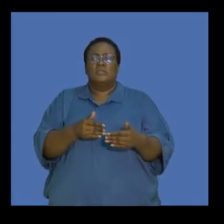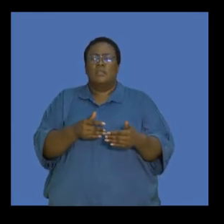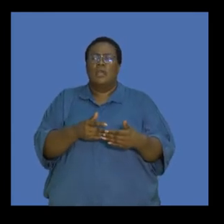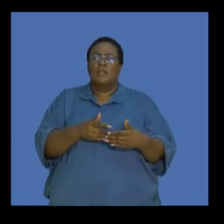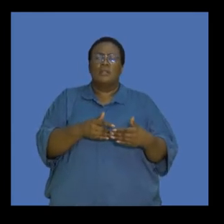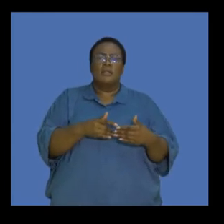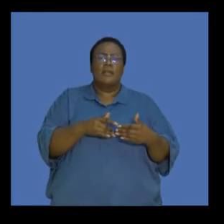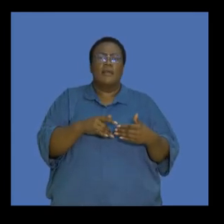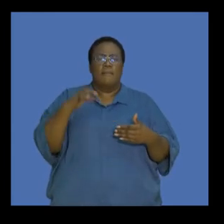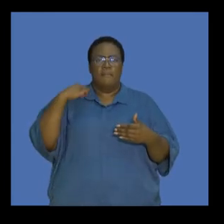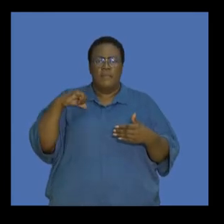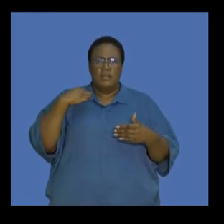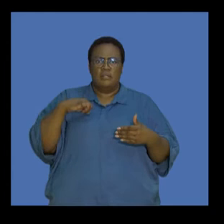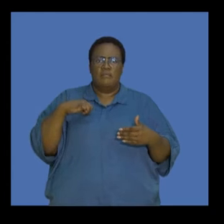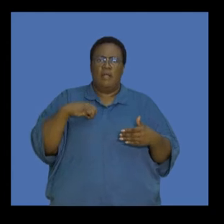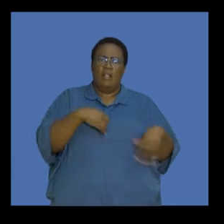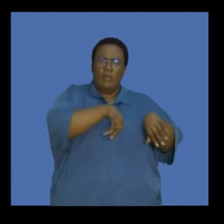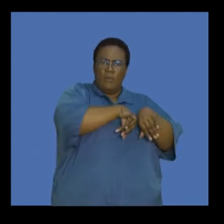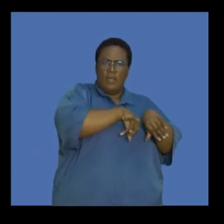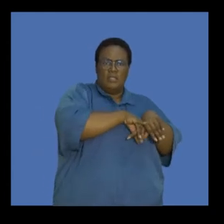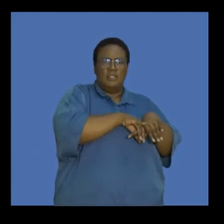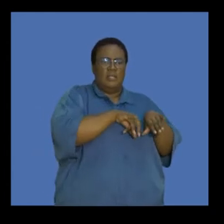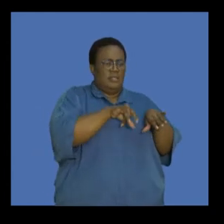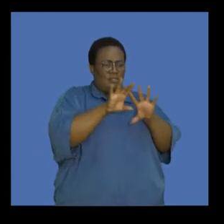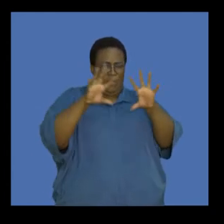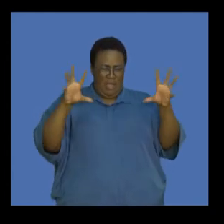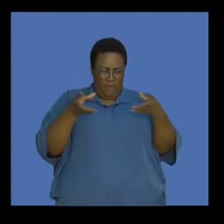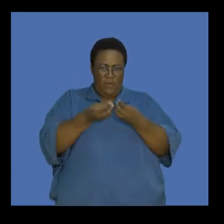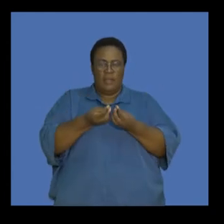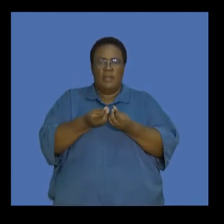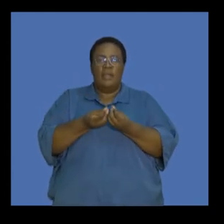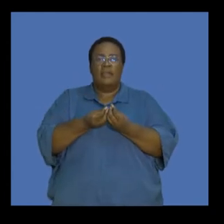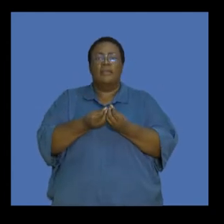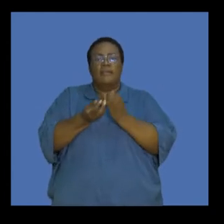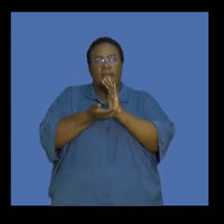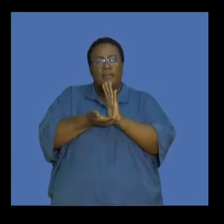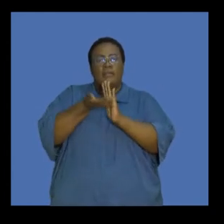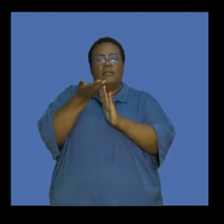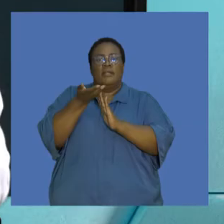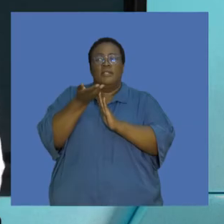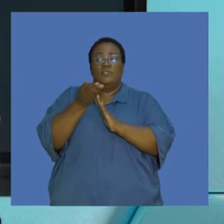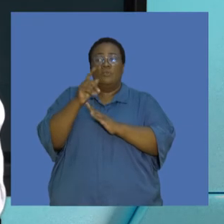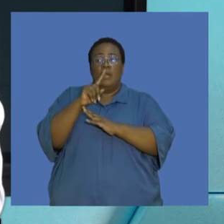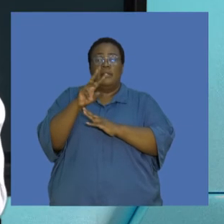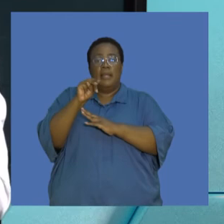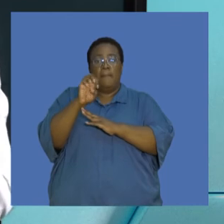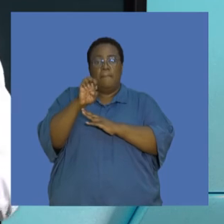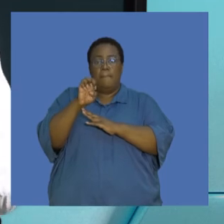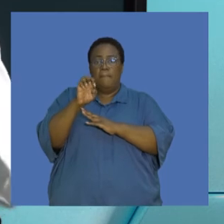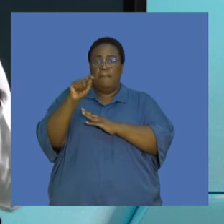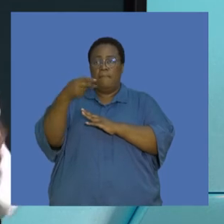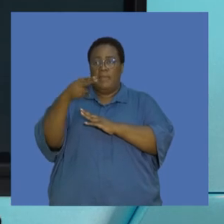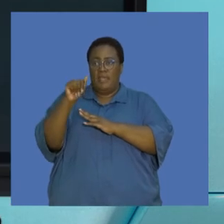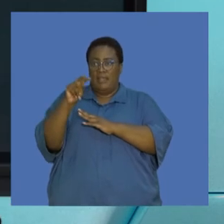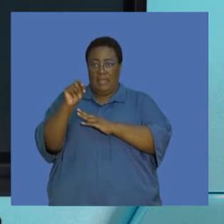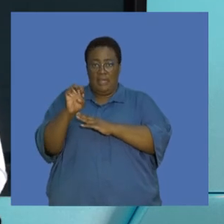waste in municipal solid waste landfills, all of these collectively contribute to an increased production of methane. So, we